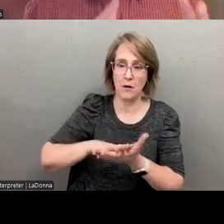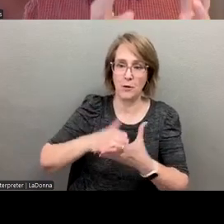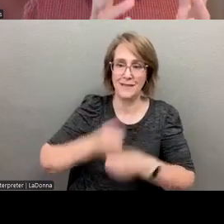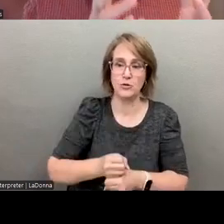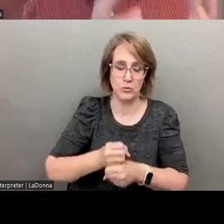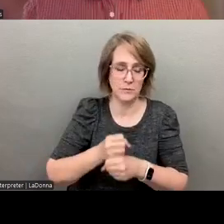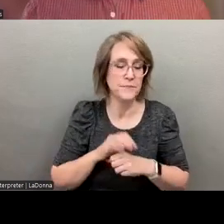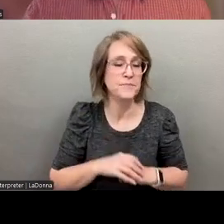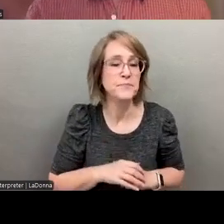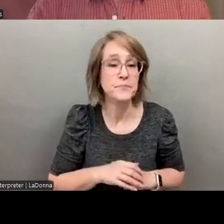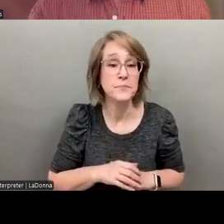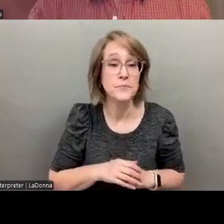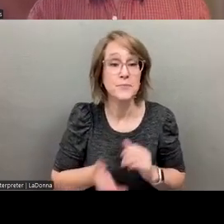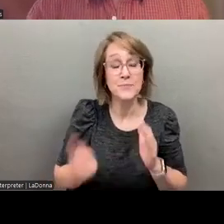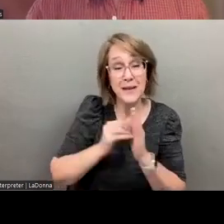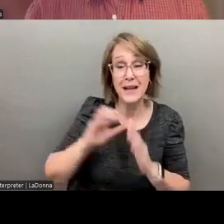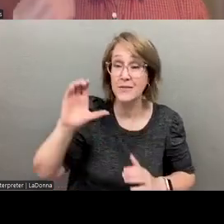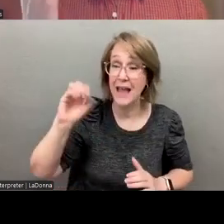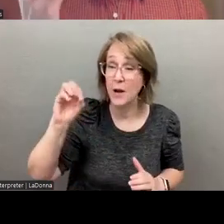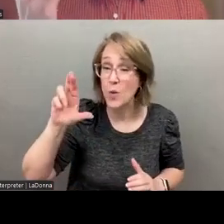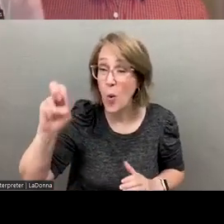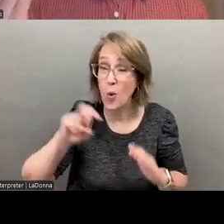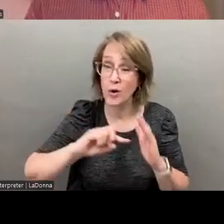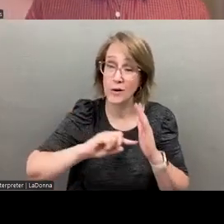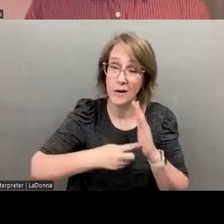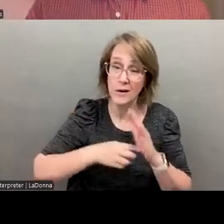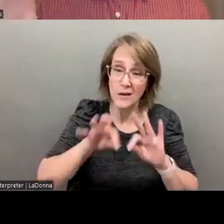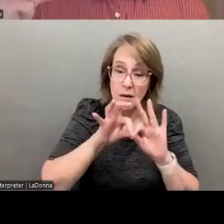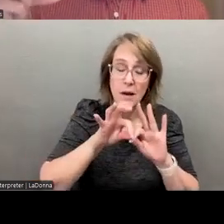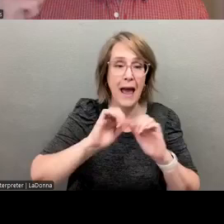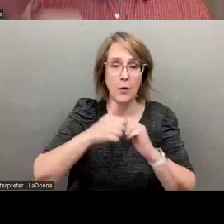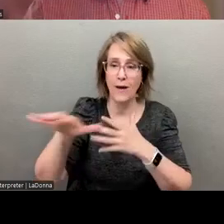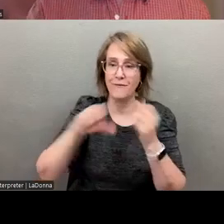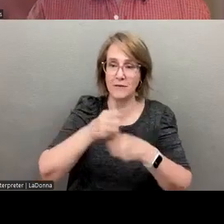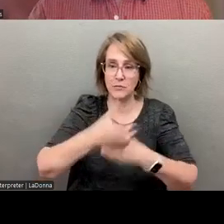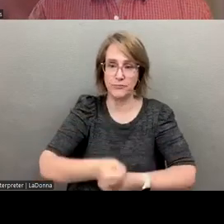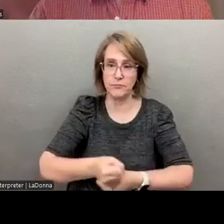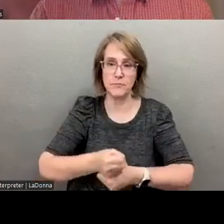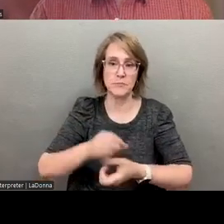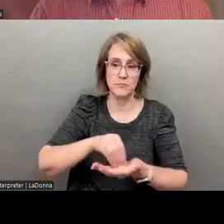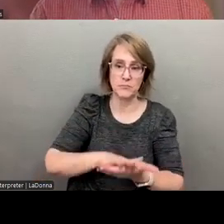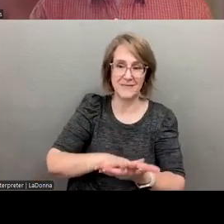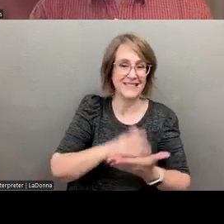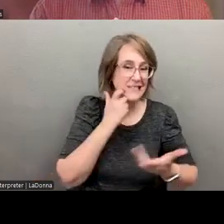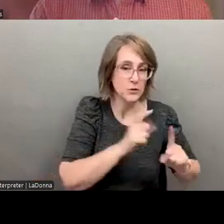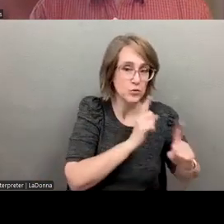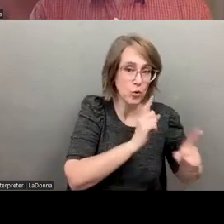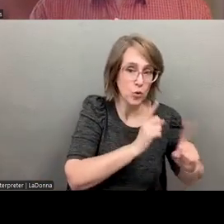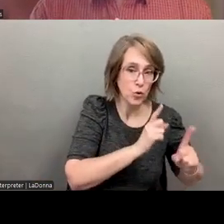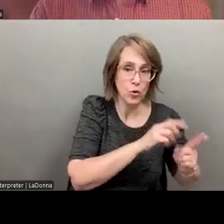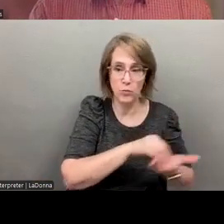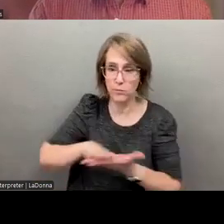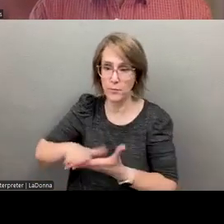Uh, but this core element of how can we quickly summarize, draft summarize, uh, the